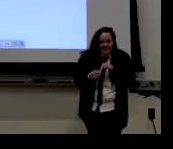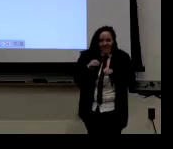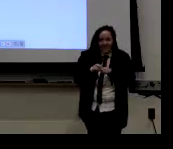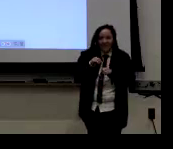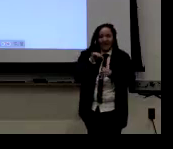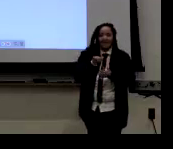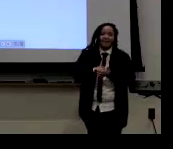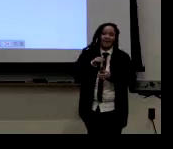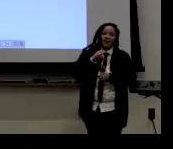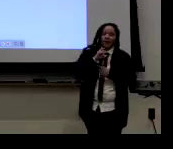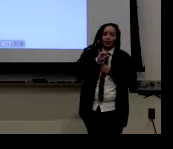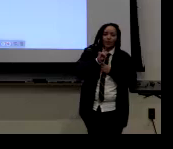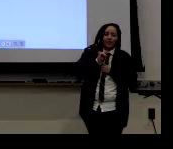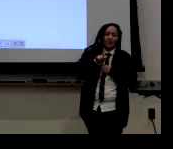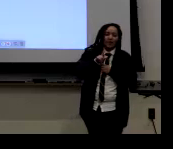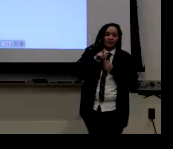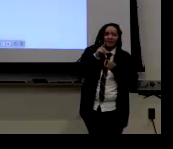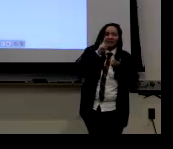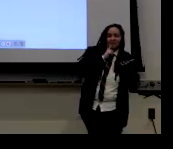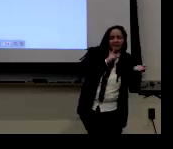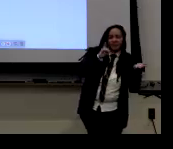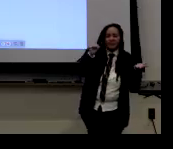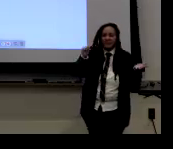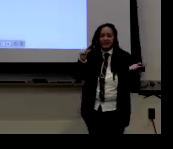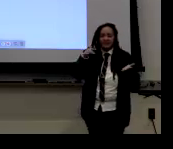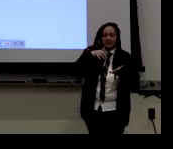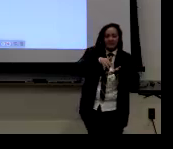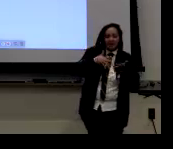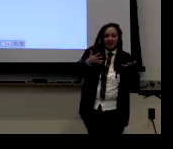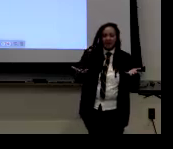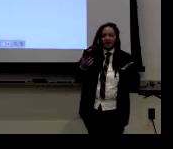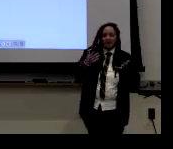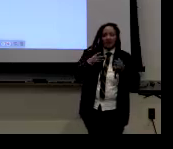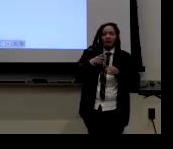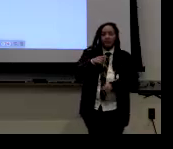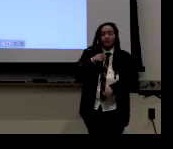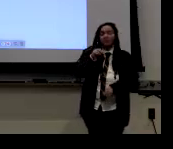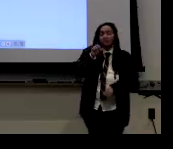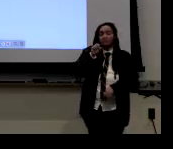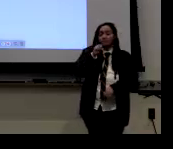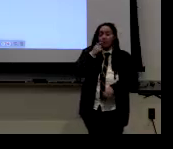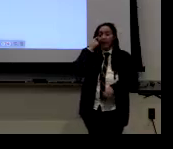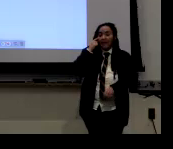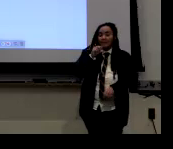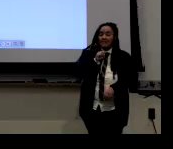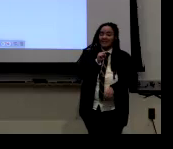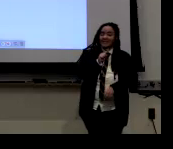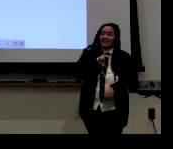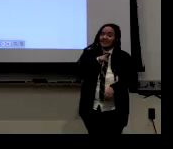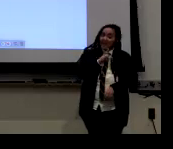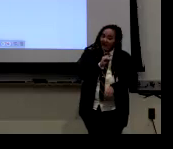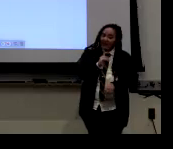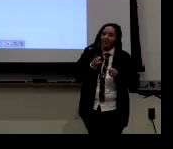That lens is often missing, you know, in critical deaf disabled studies.